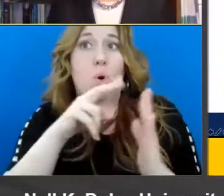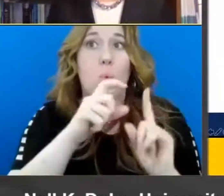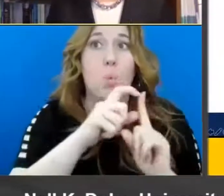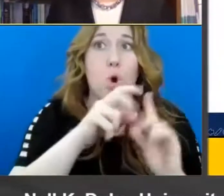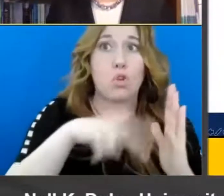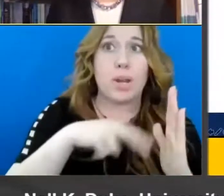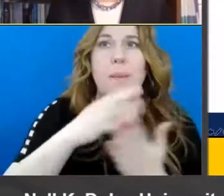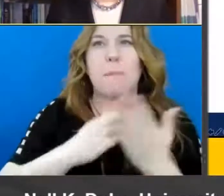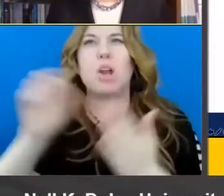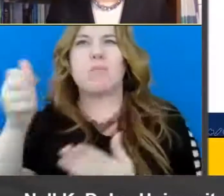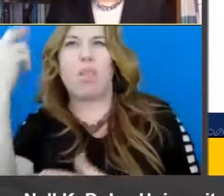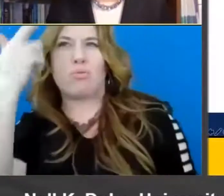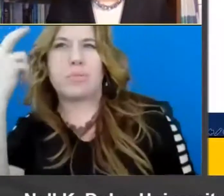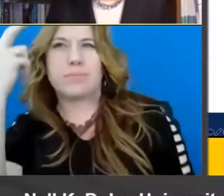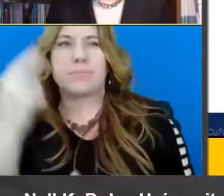other things